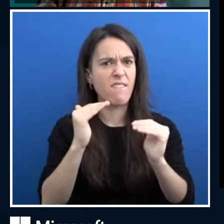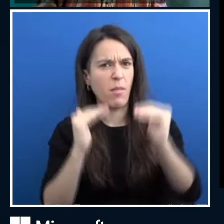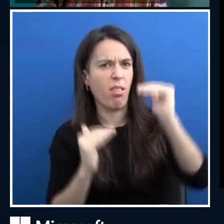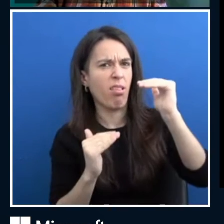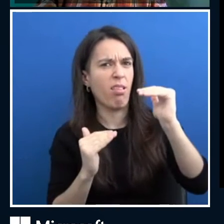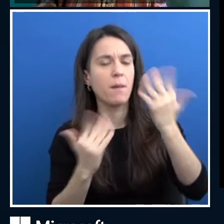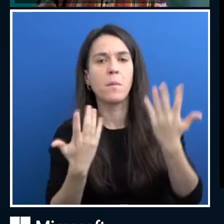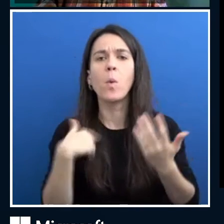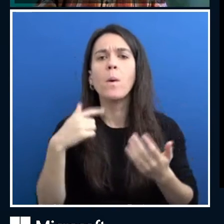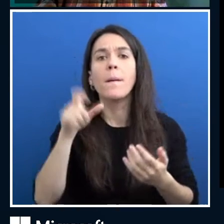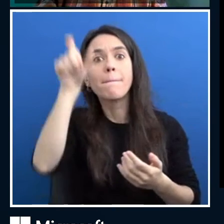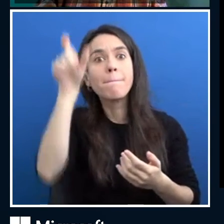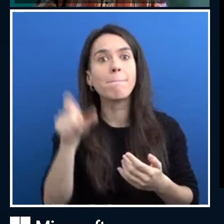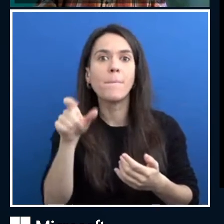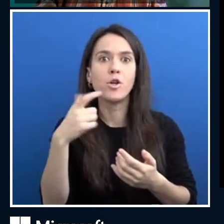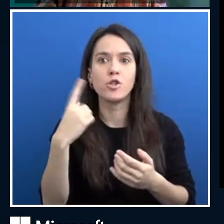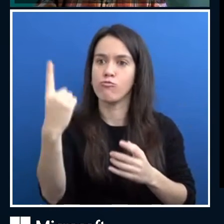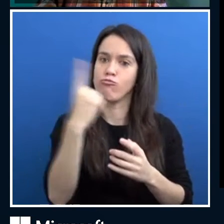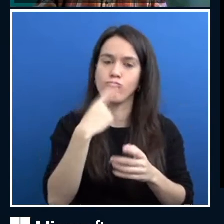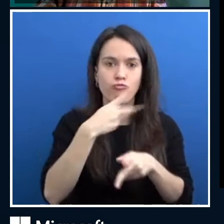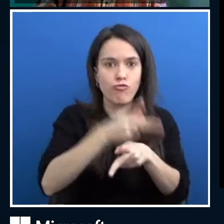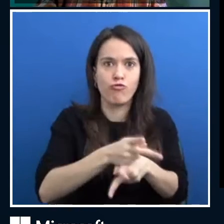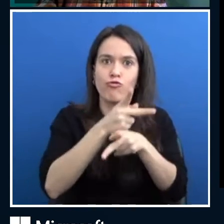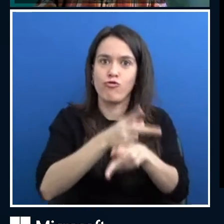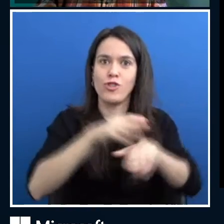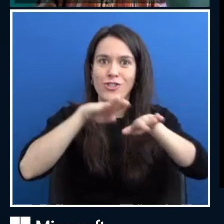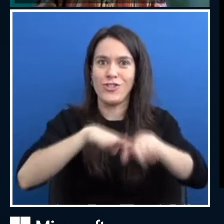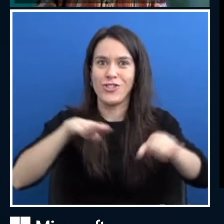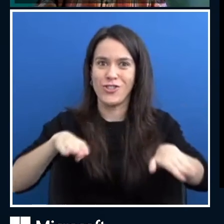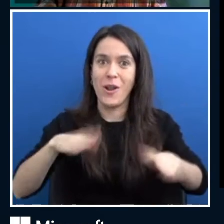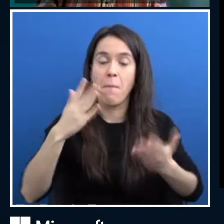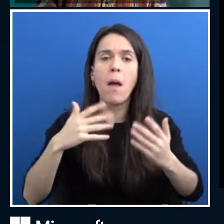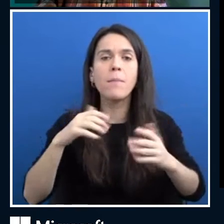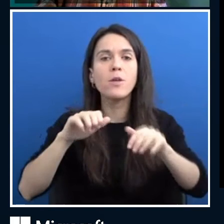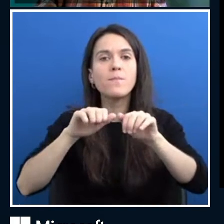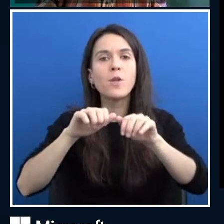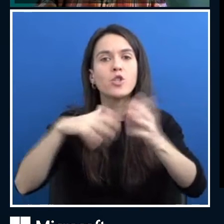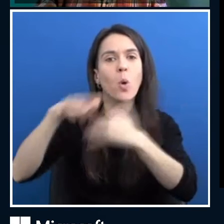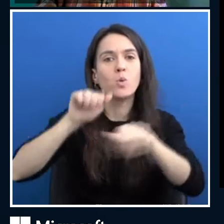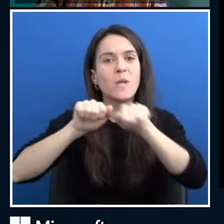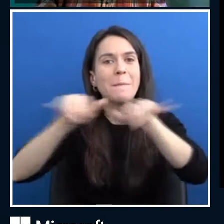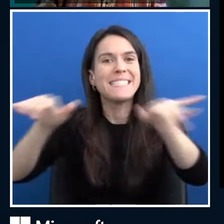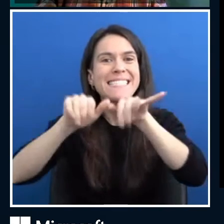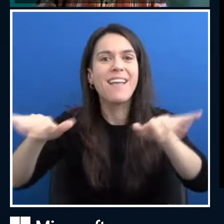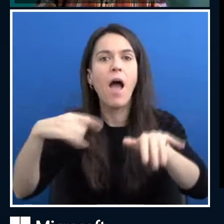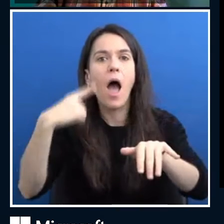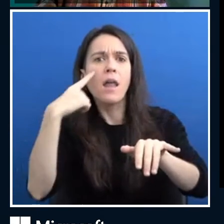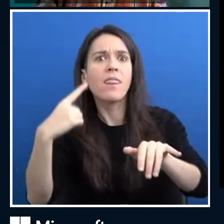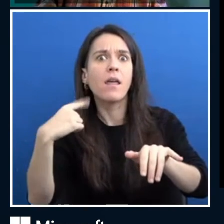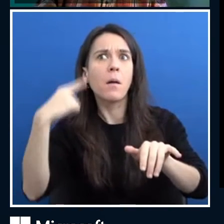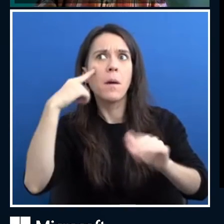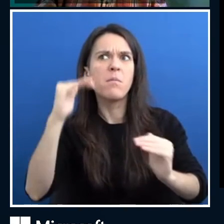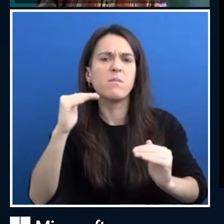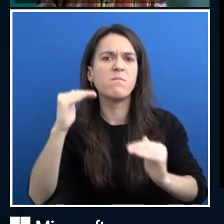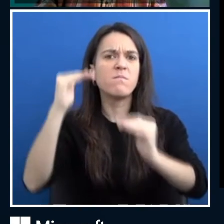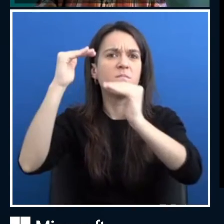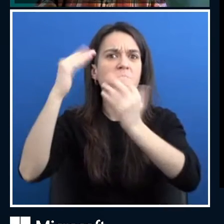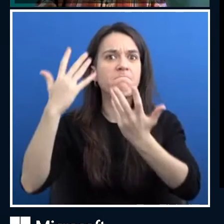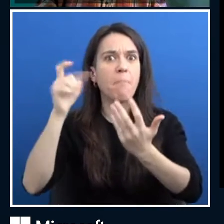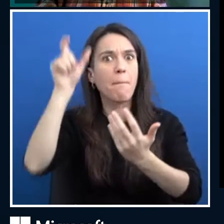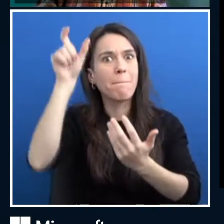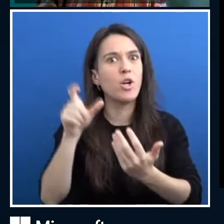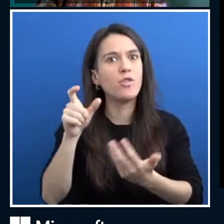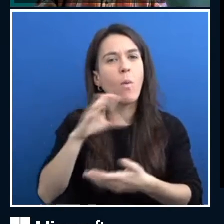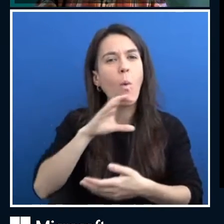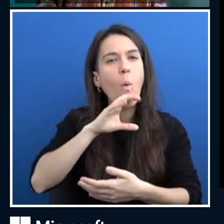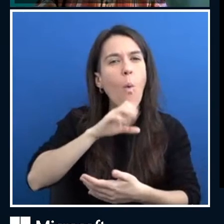social media data and this babysitter is maybe someone who's, um, of an older generation and doesn't use social media a lot,